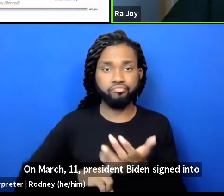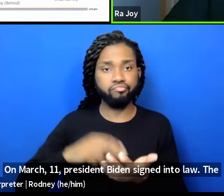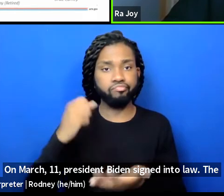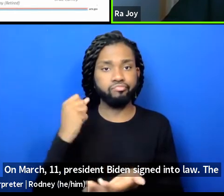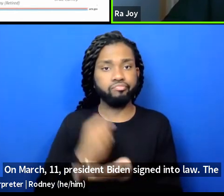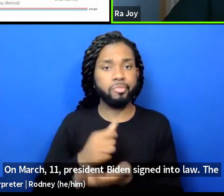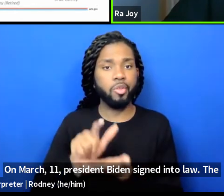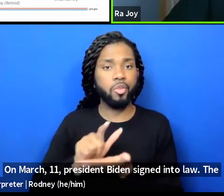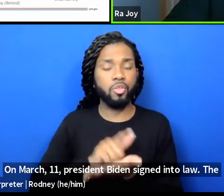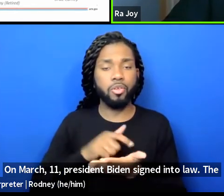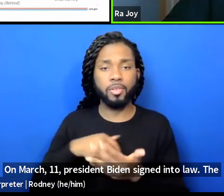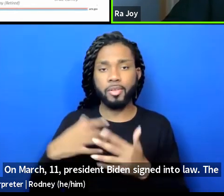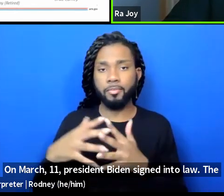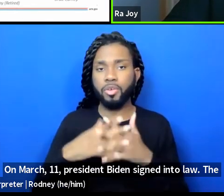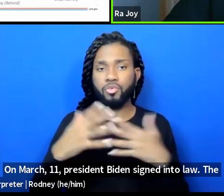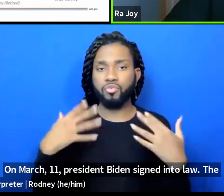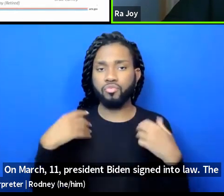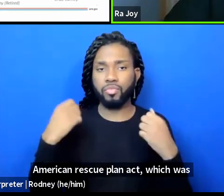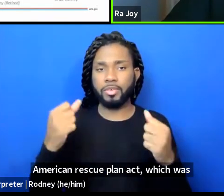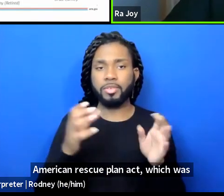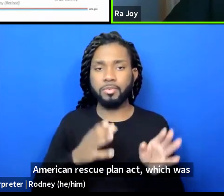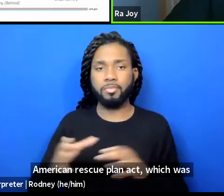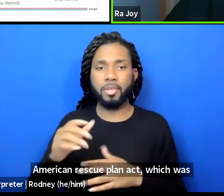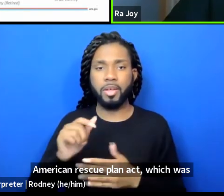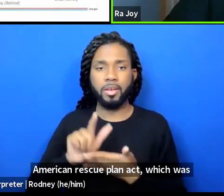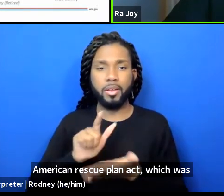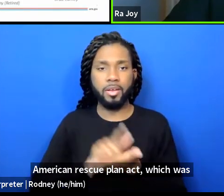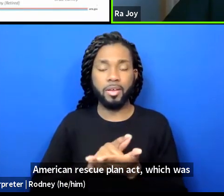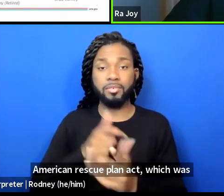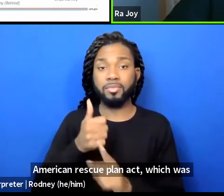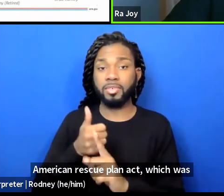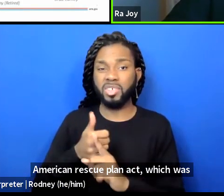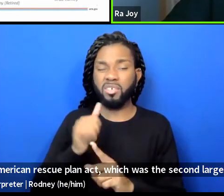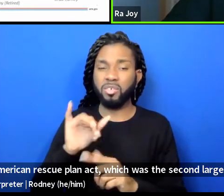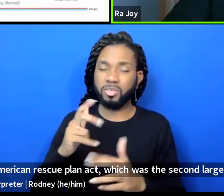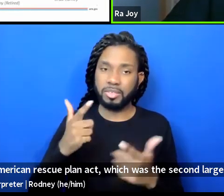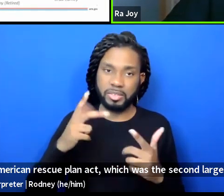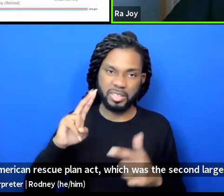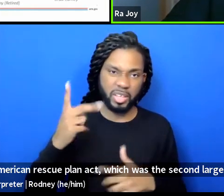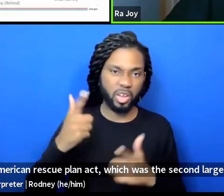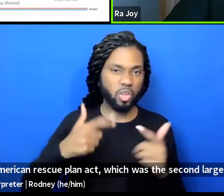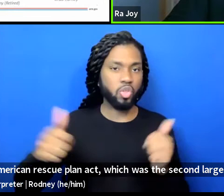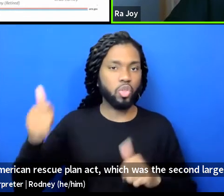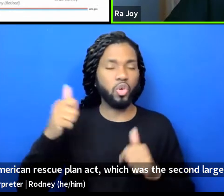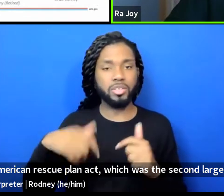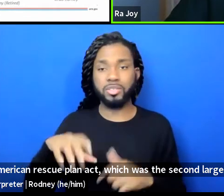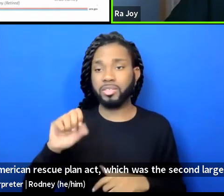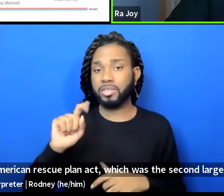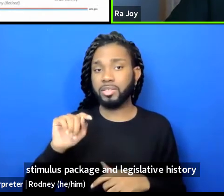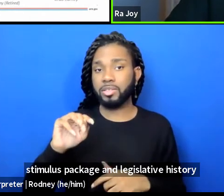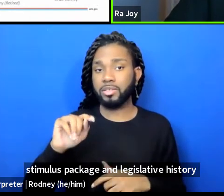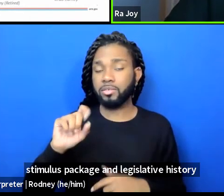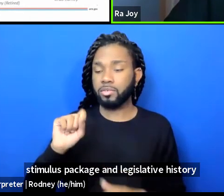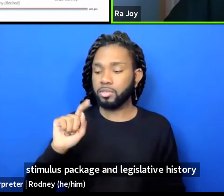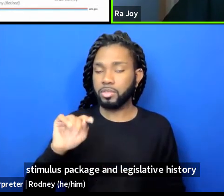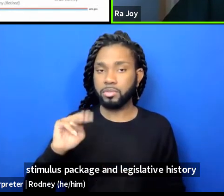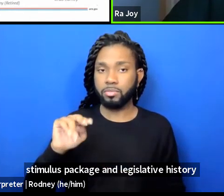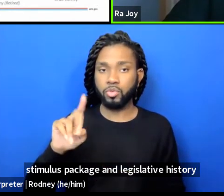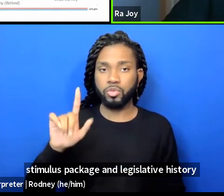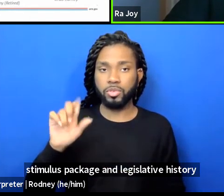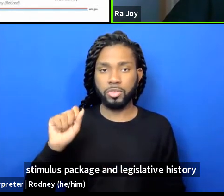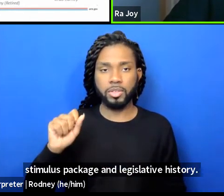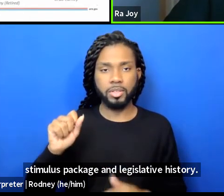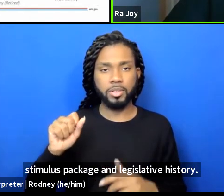Rescue Plan Act, which was the second largest stimulus package in legislative history. The